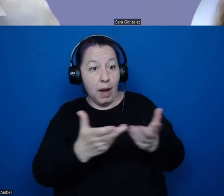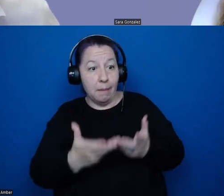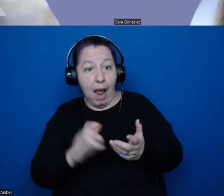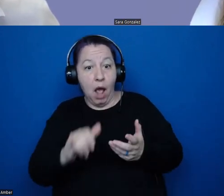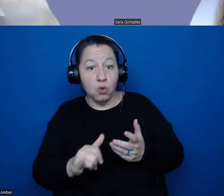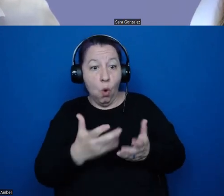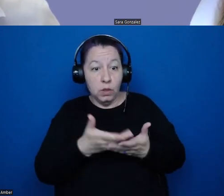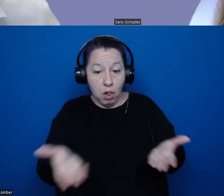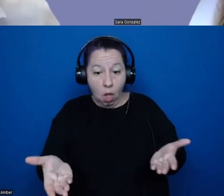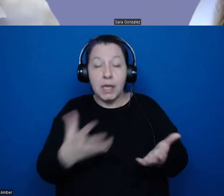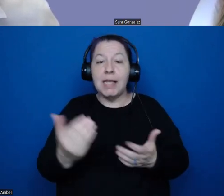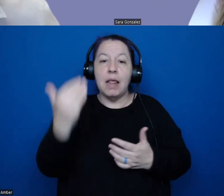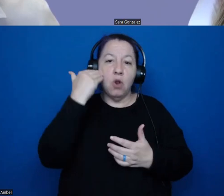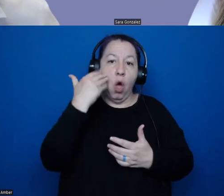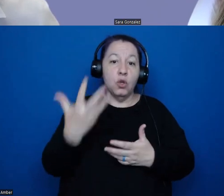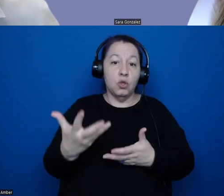within them into community.